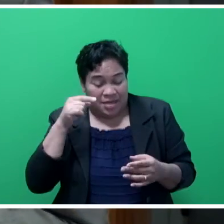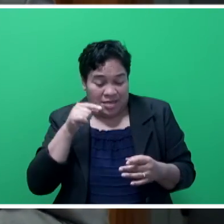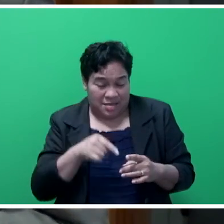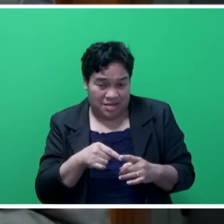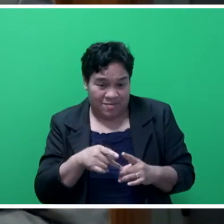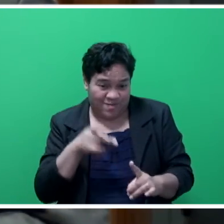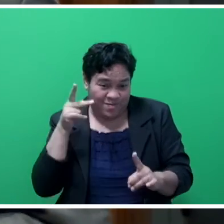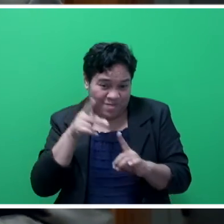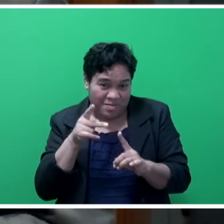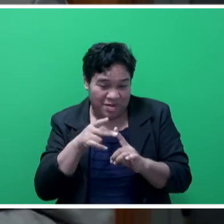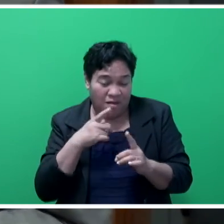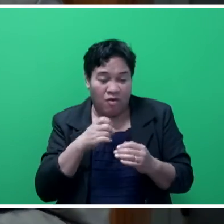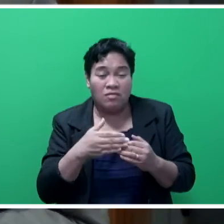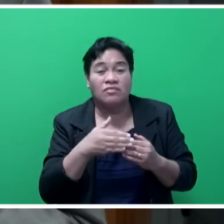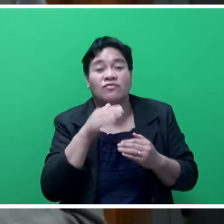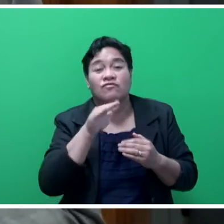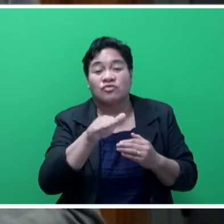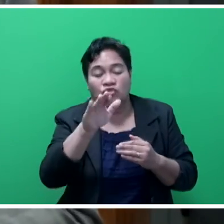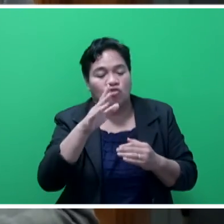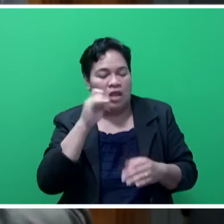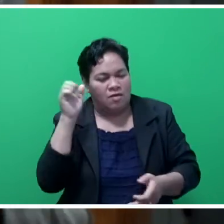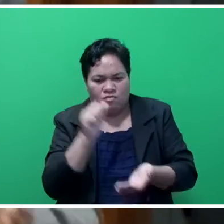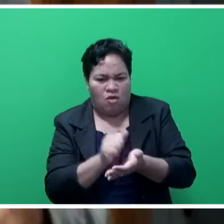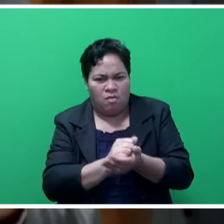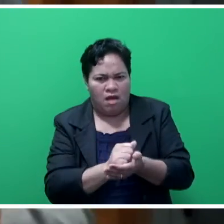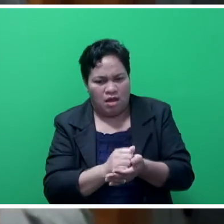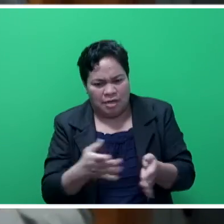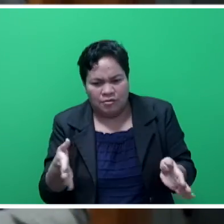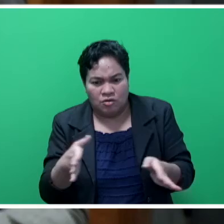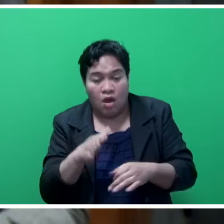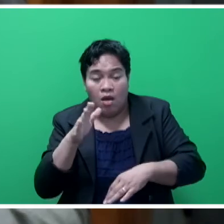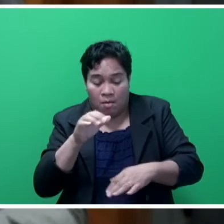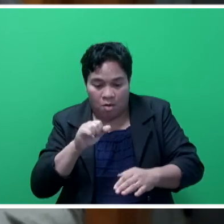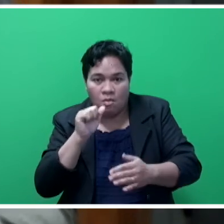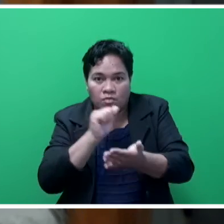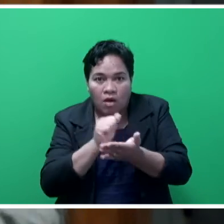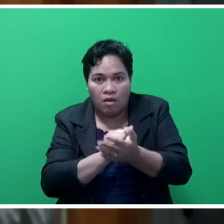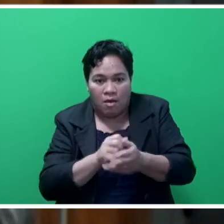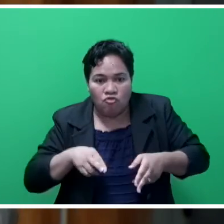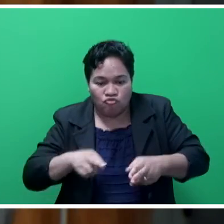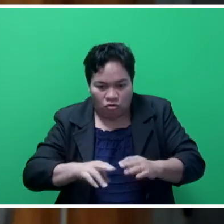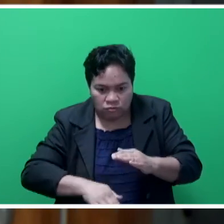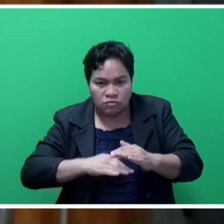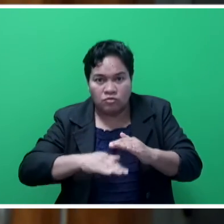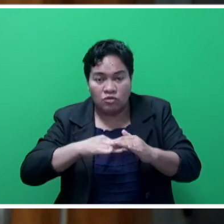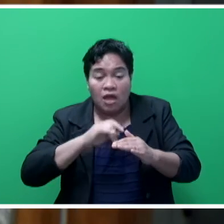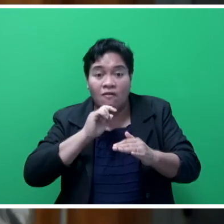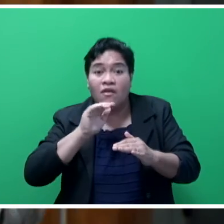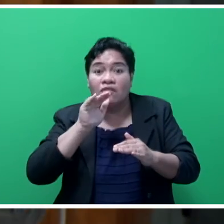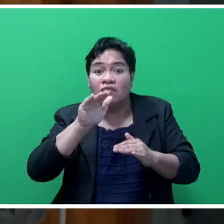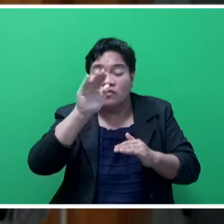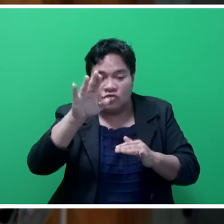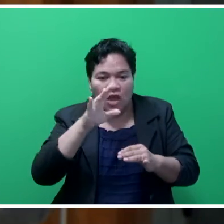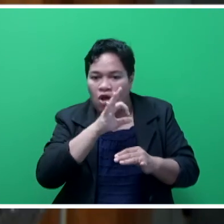the intention over the long term, is to completely eradicate all potholes, to build the roads up to a standard where we don't have them. But it's going to take some time,